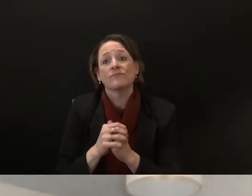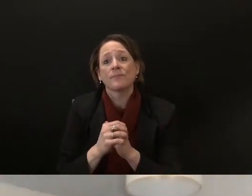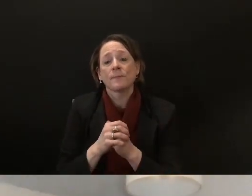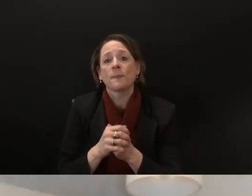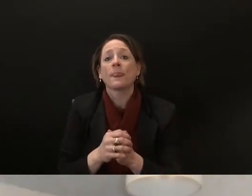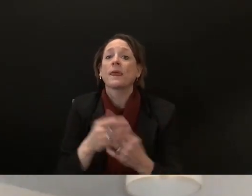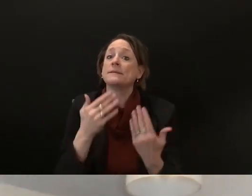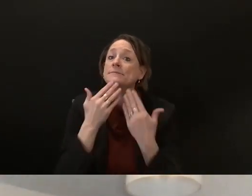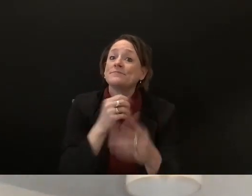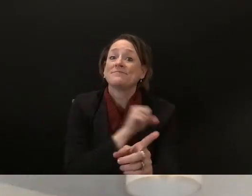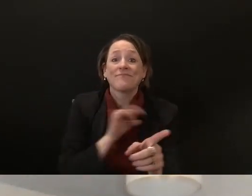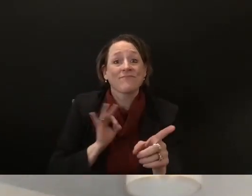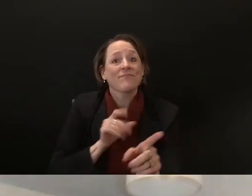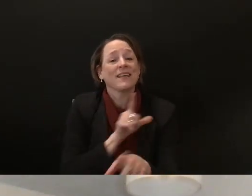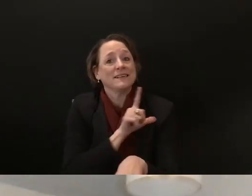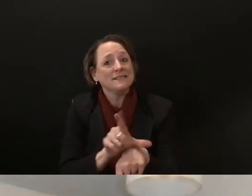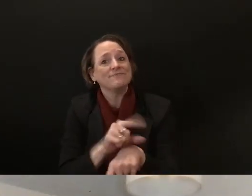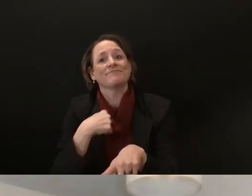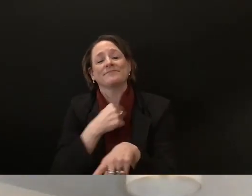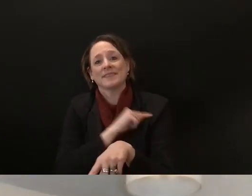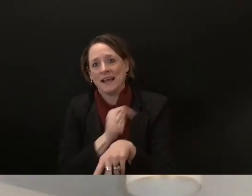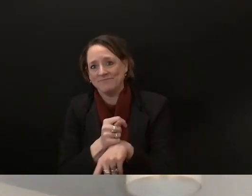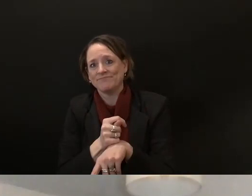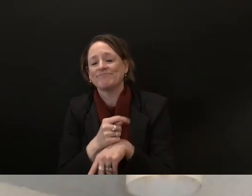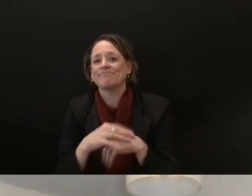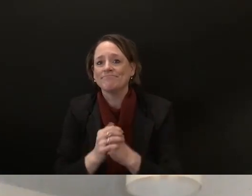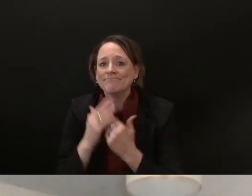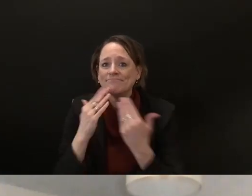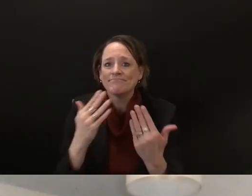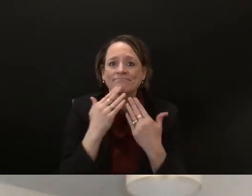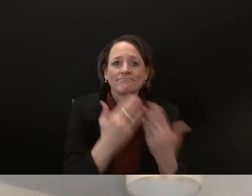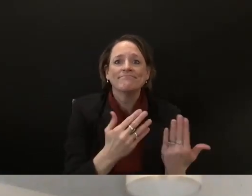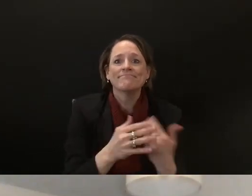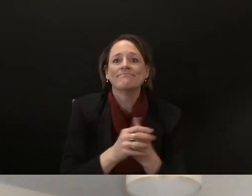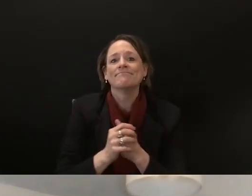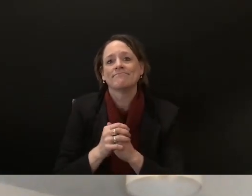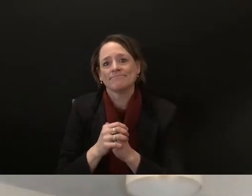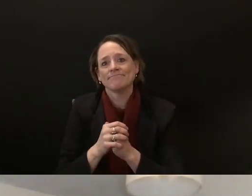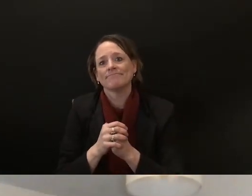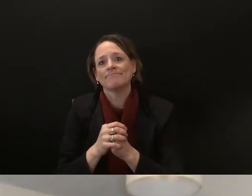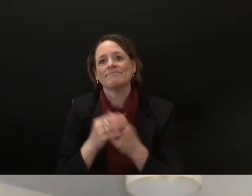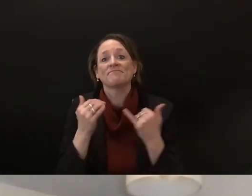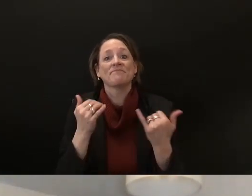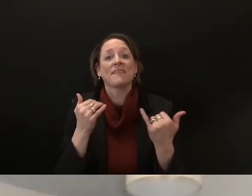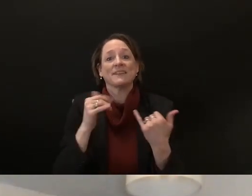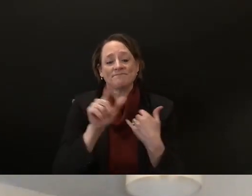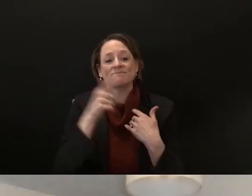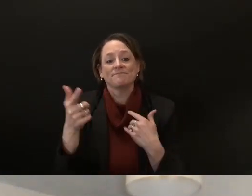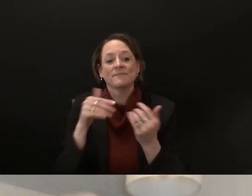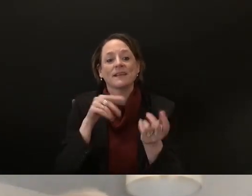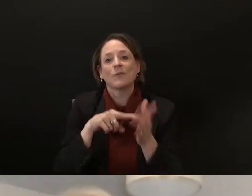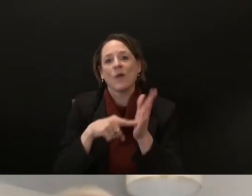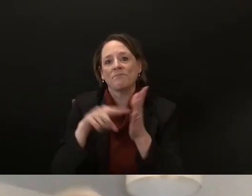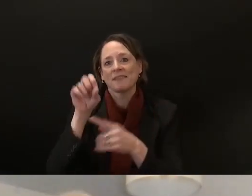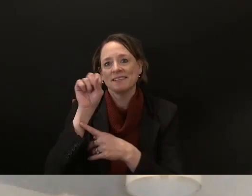participating and i'll kick it to represents nikki next uh thank you jonathan um